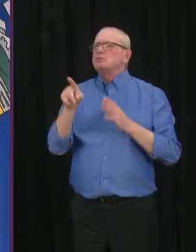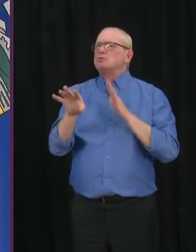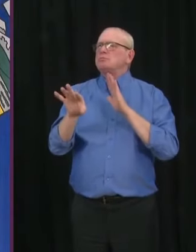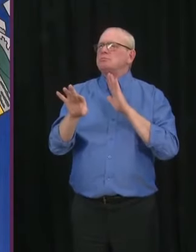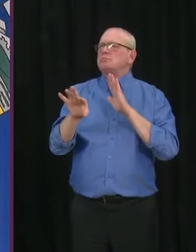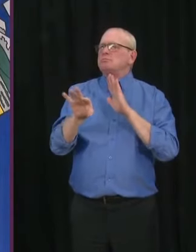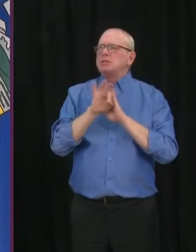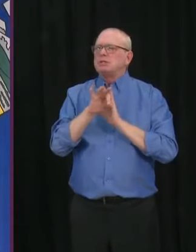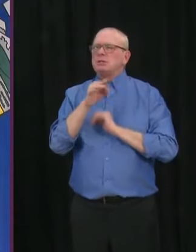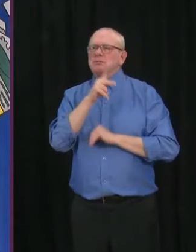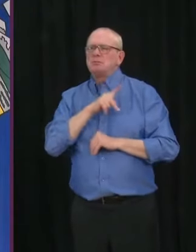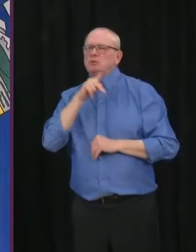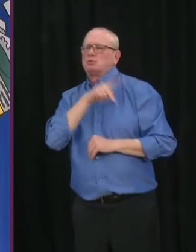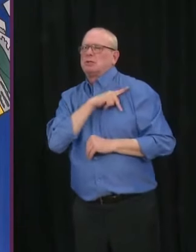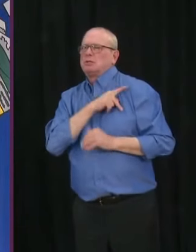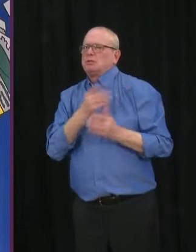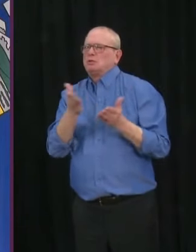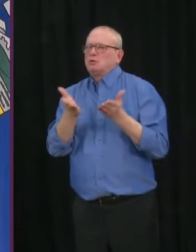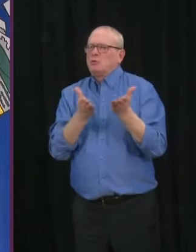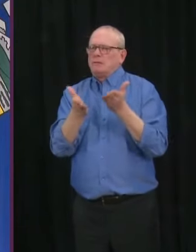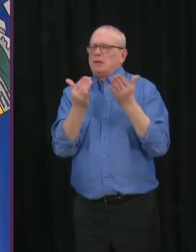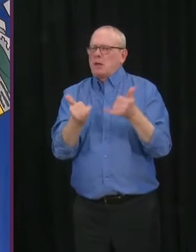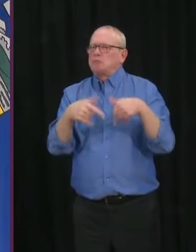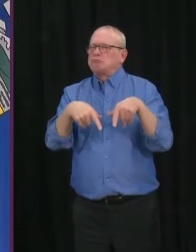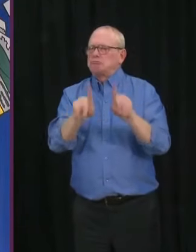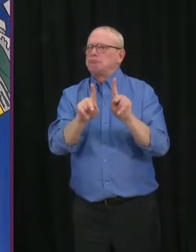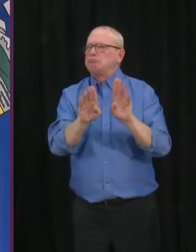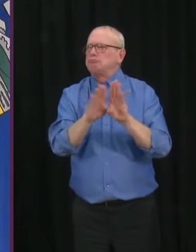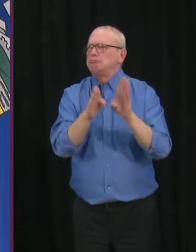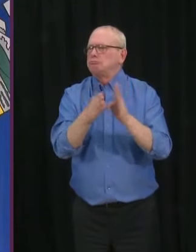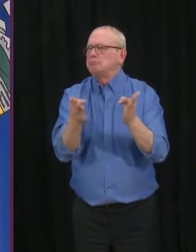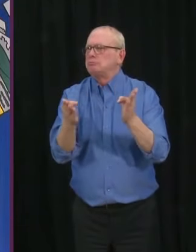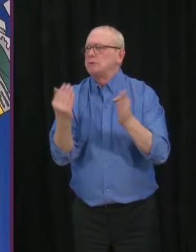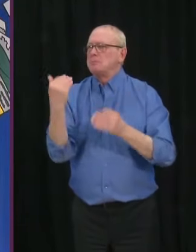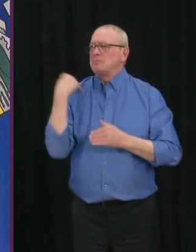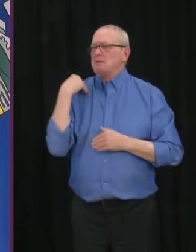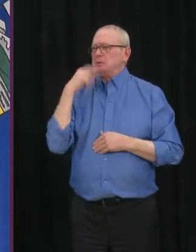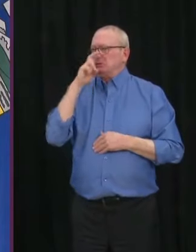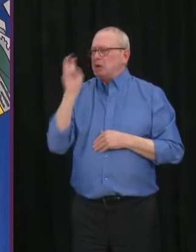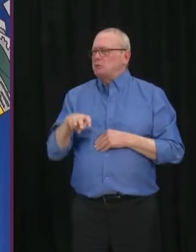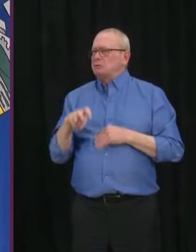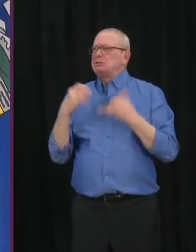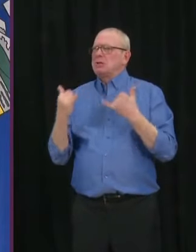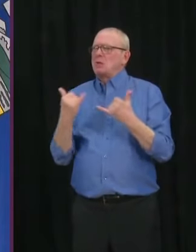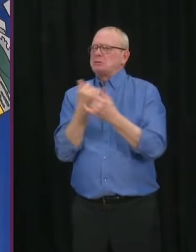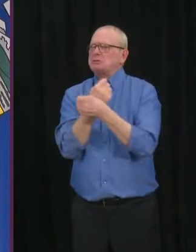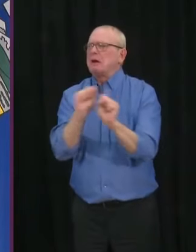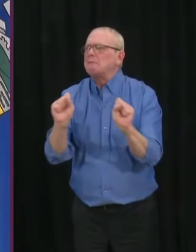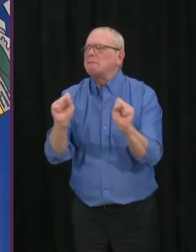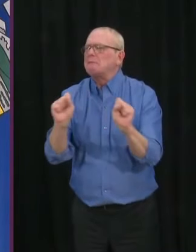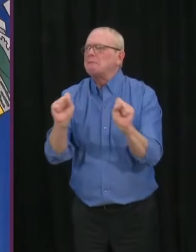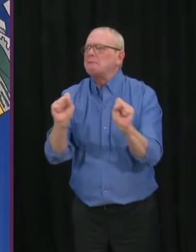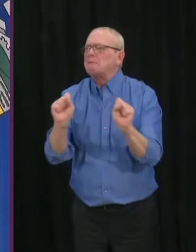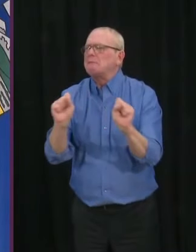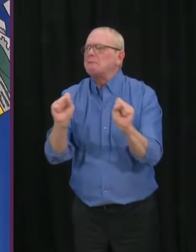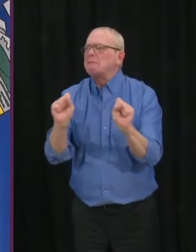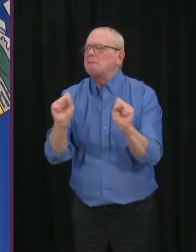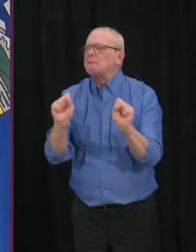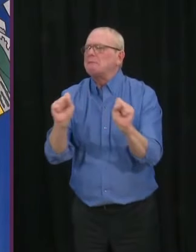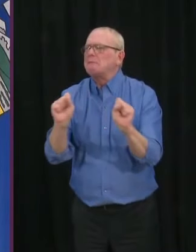why were those services deemed risky then? Why aren't they deemed risky now? This is a, seems to be a big